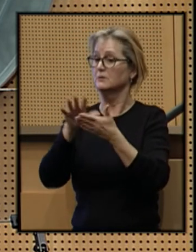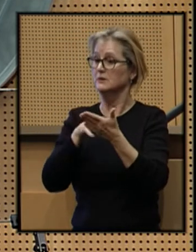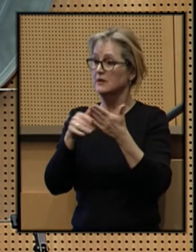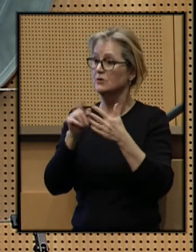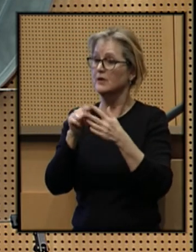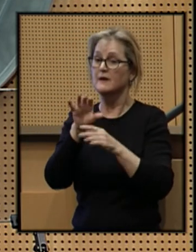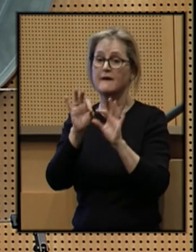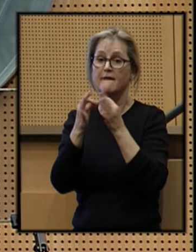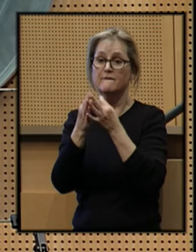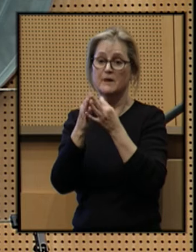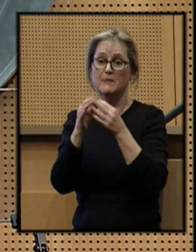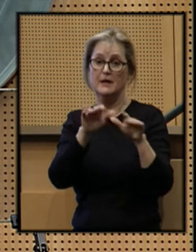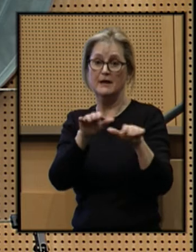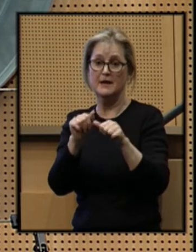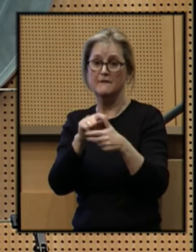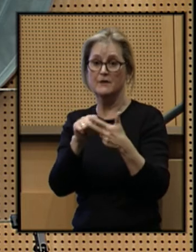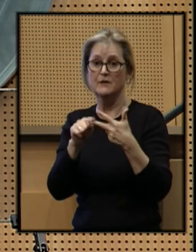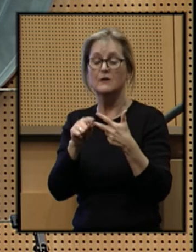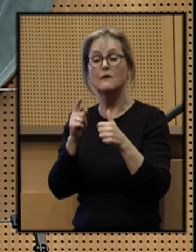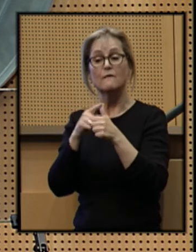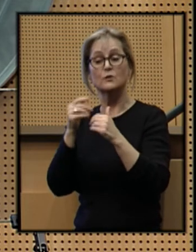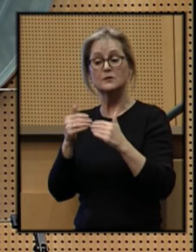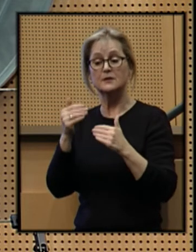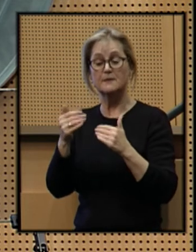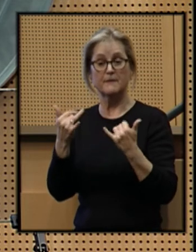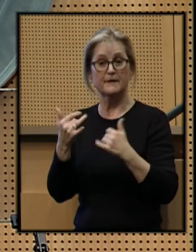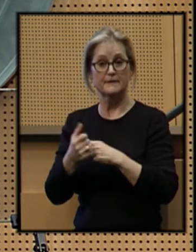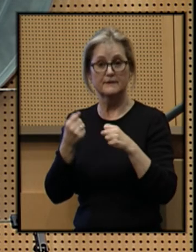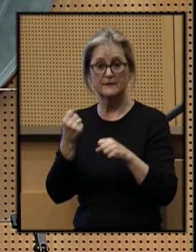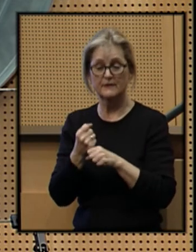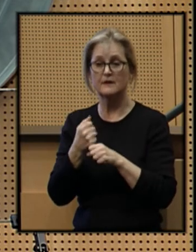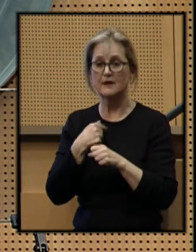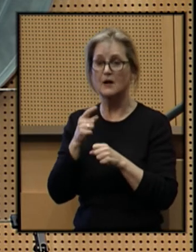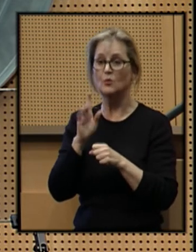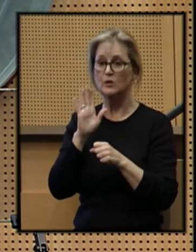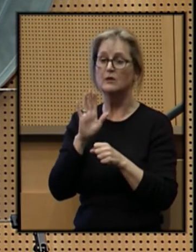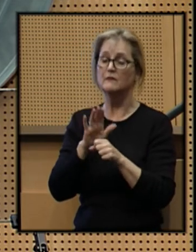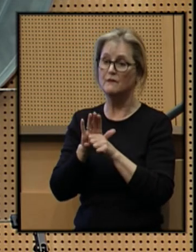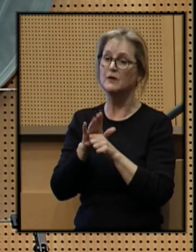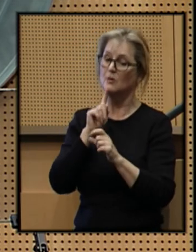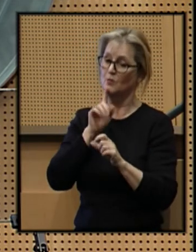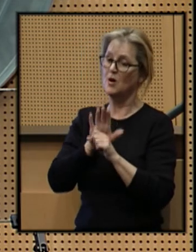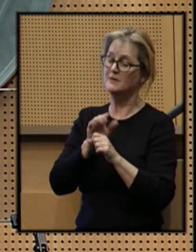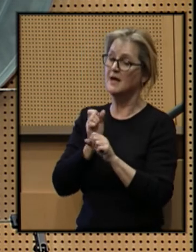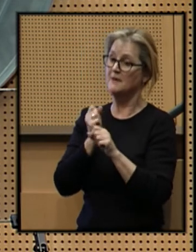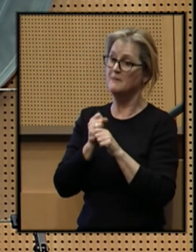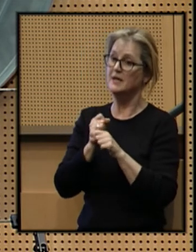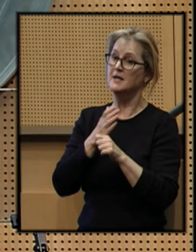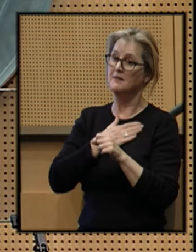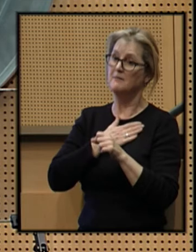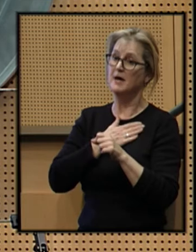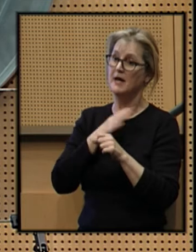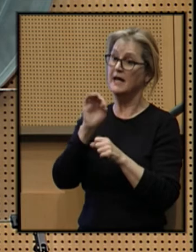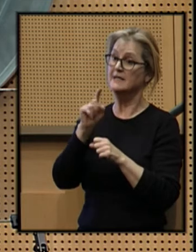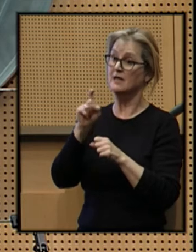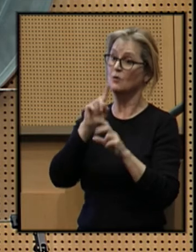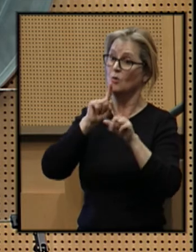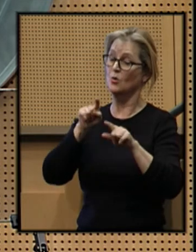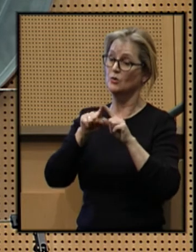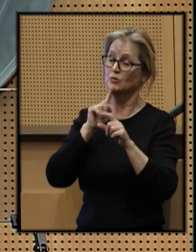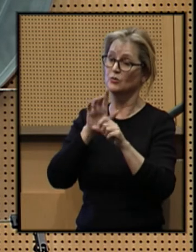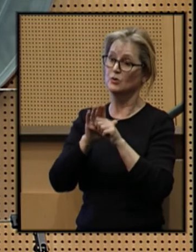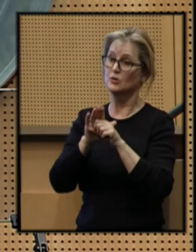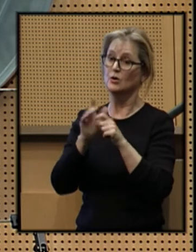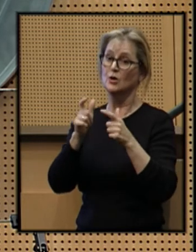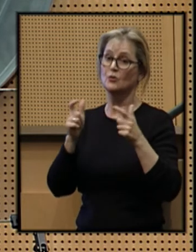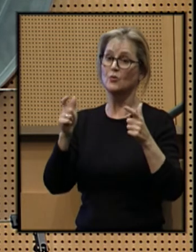and family leave. As a first step this year, I will fulfill a promise I made in my executive order to ensure